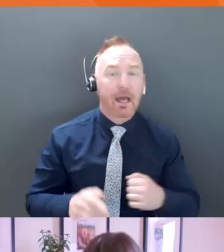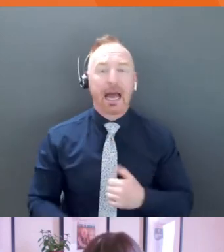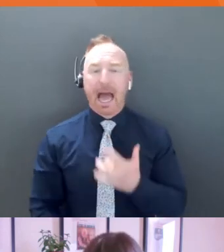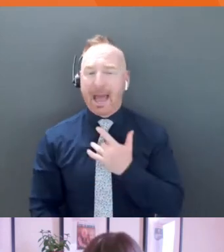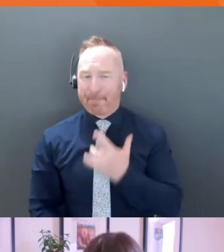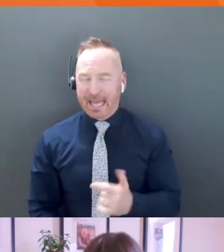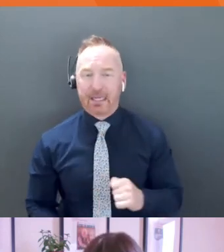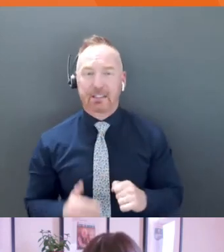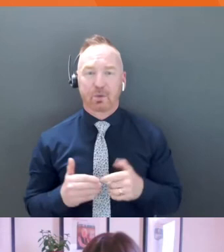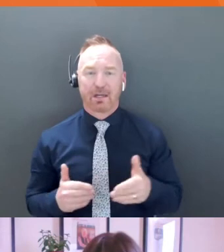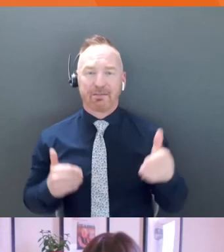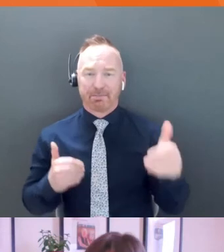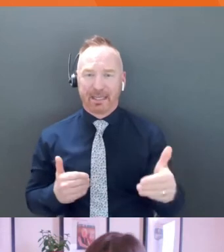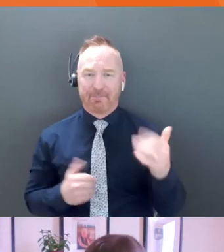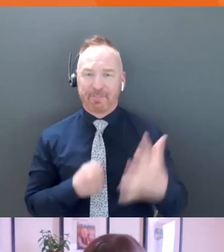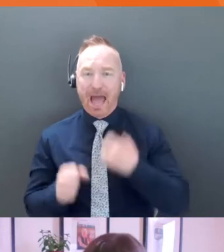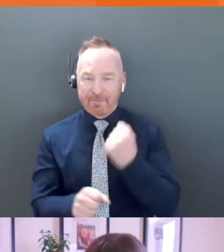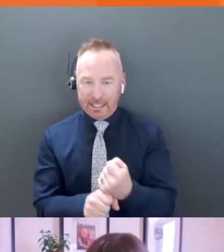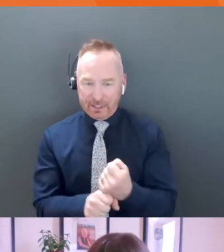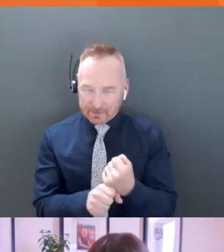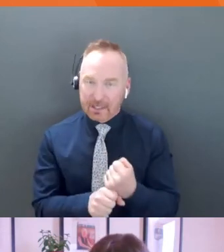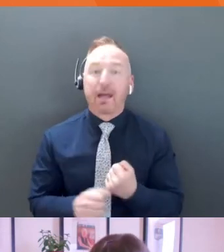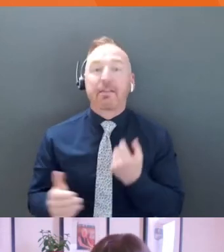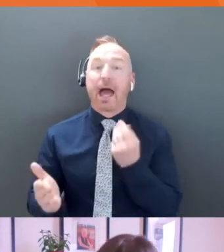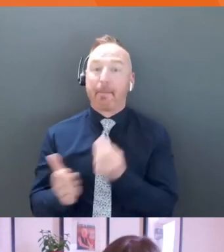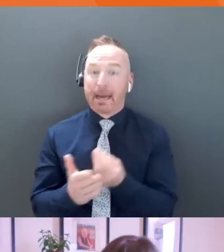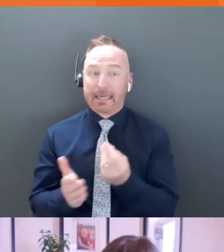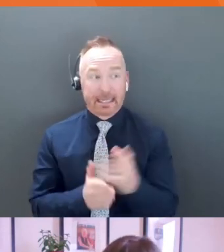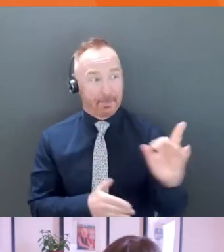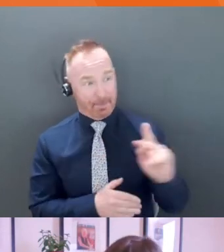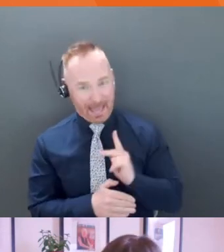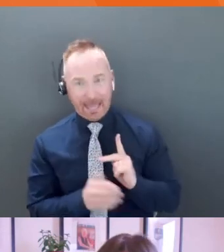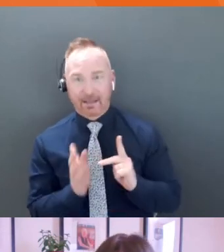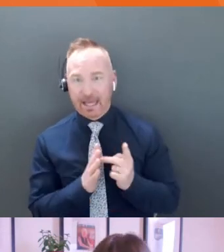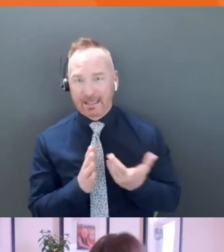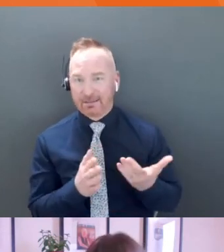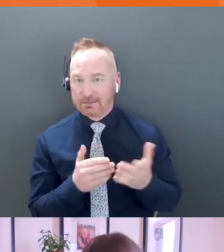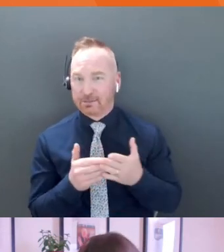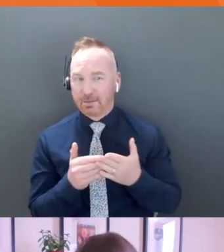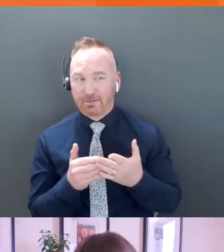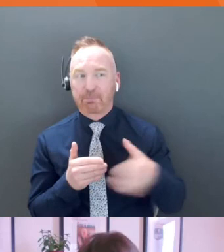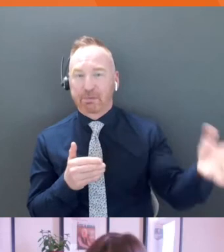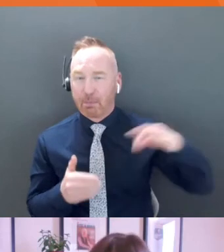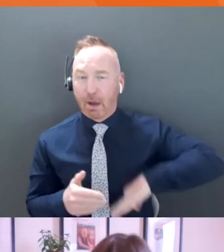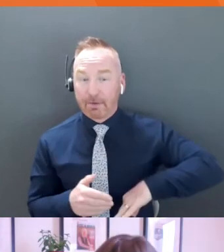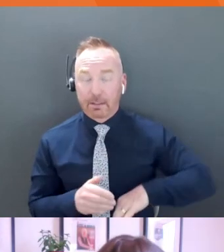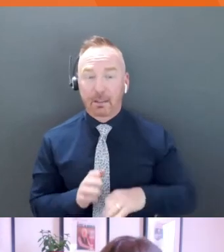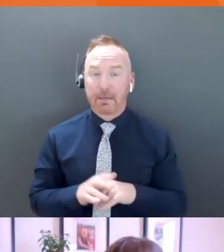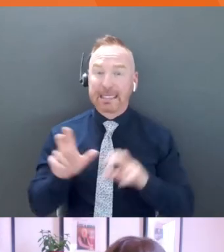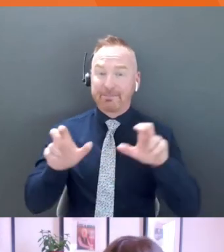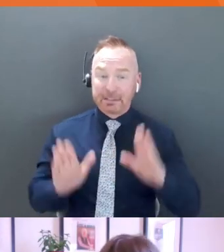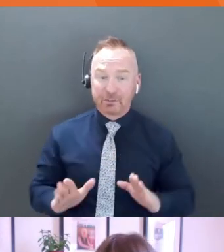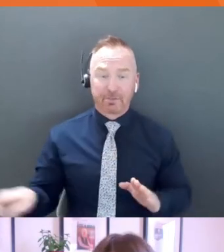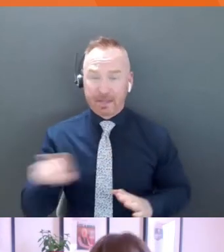That's what I'm looking for these days. Um, but we also, I mean, angel investors, they understand as well. Like if you're, if you're going into med,